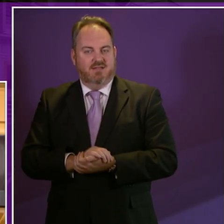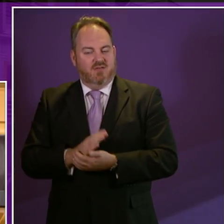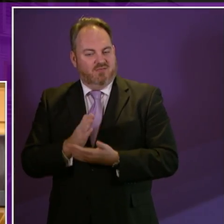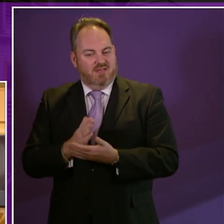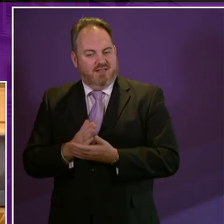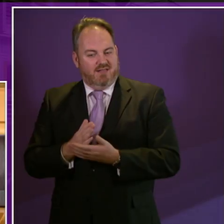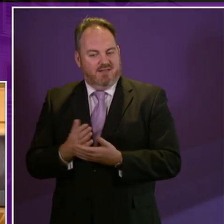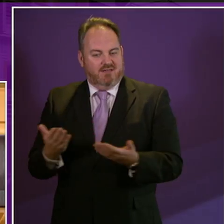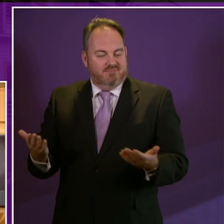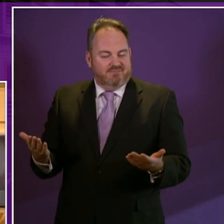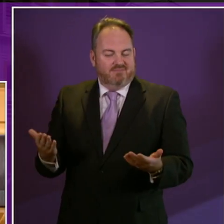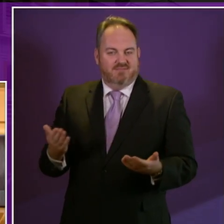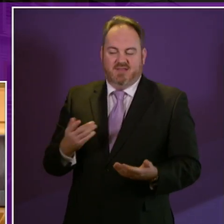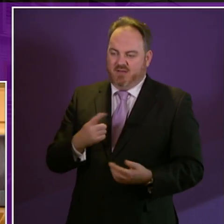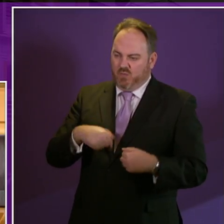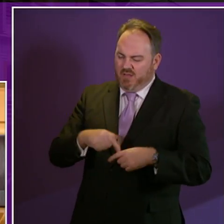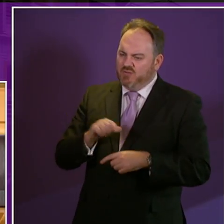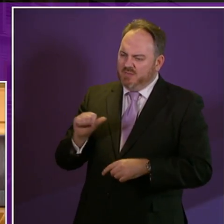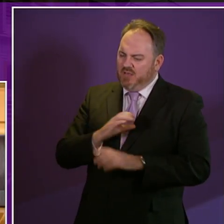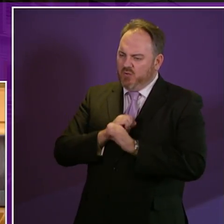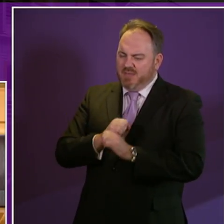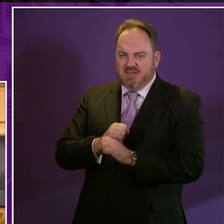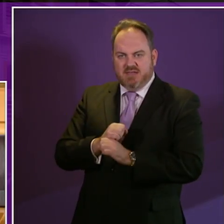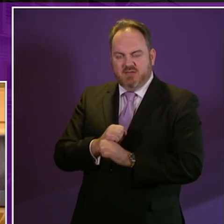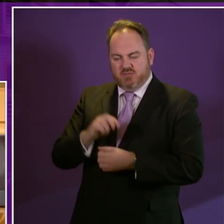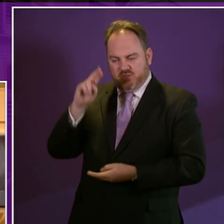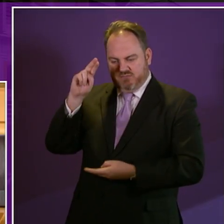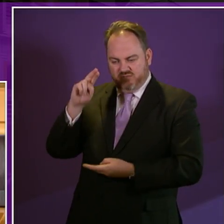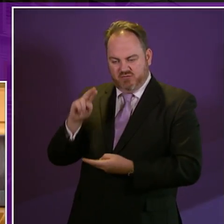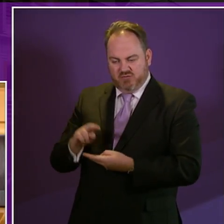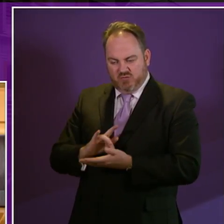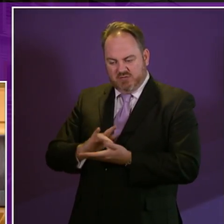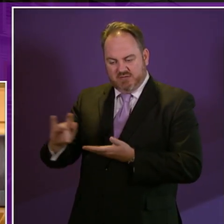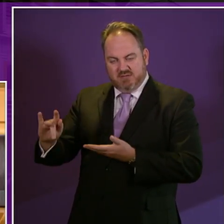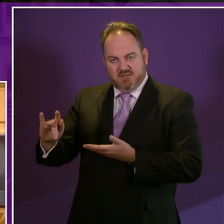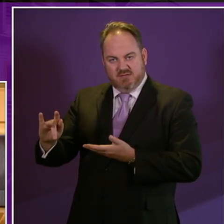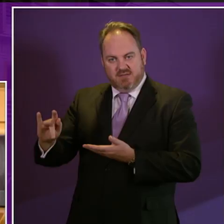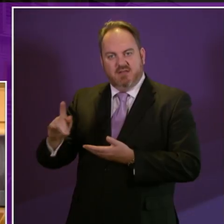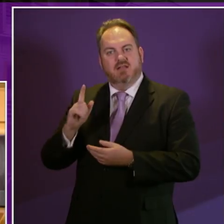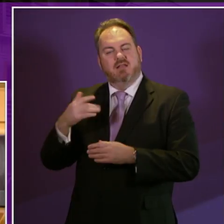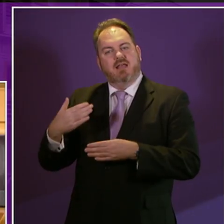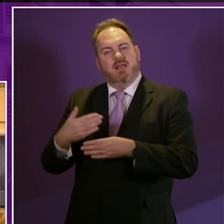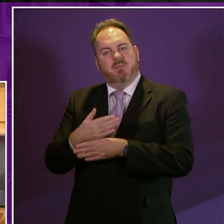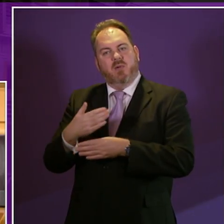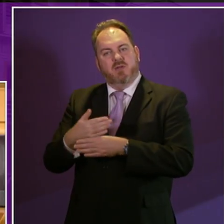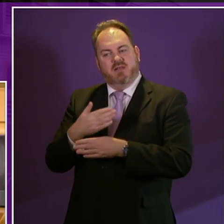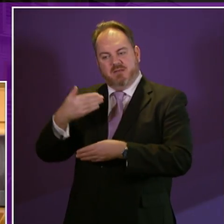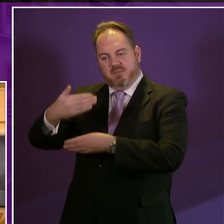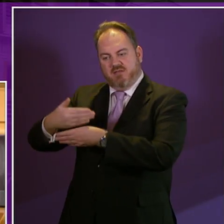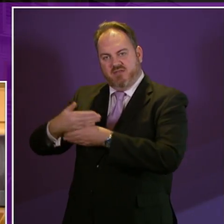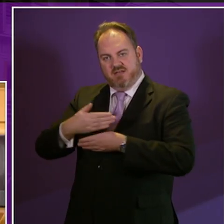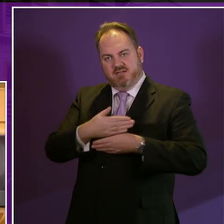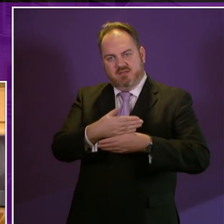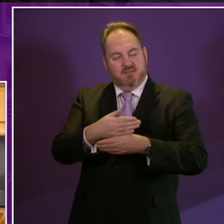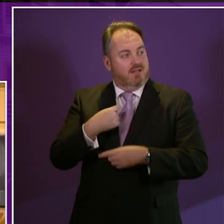and in setting our commitments to eradicating barriers to employment I think there's been very important contributions this